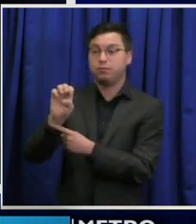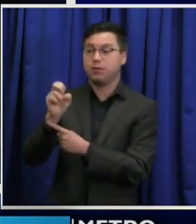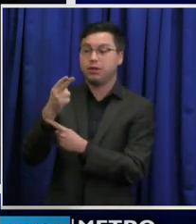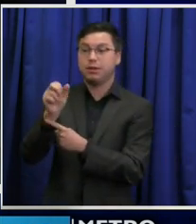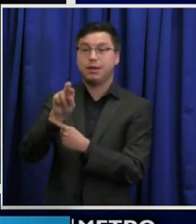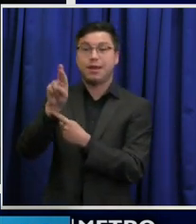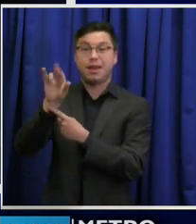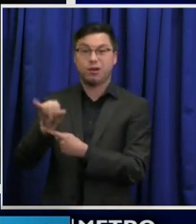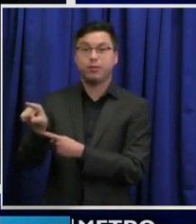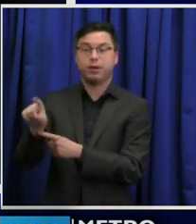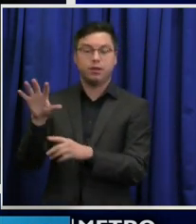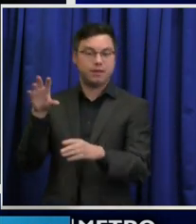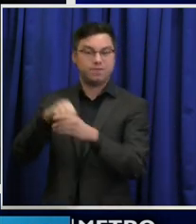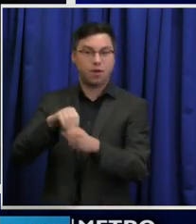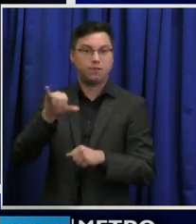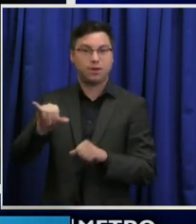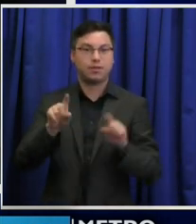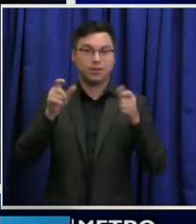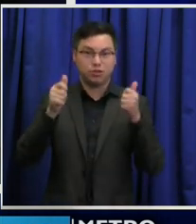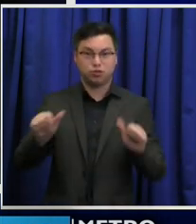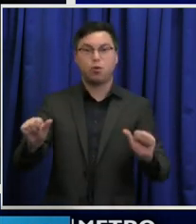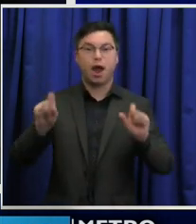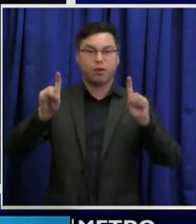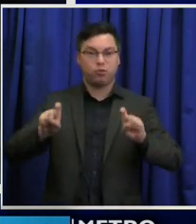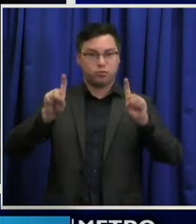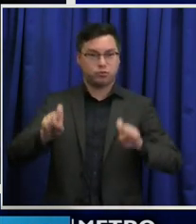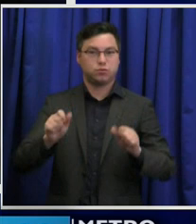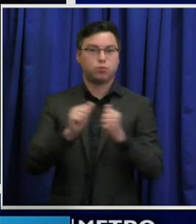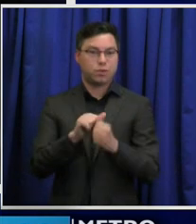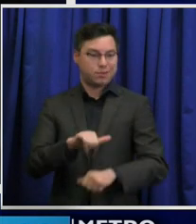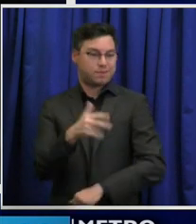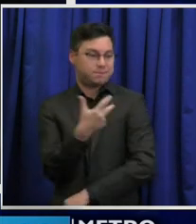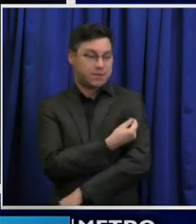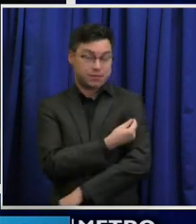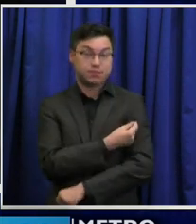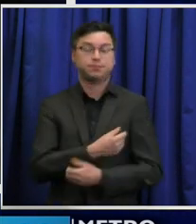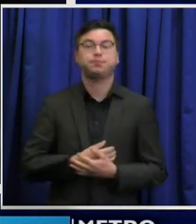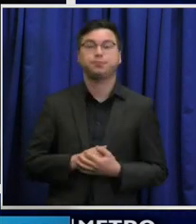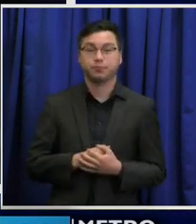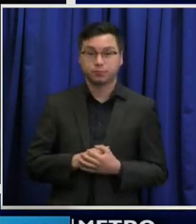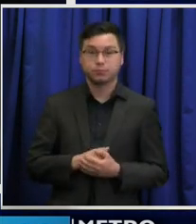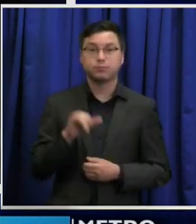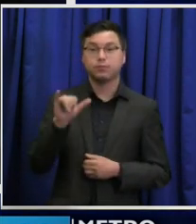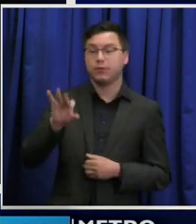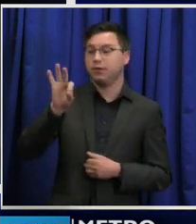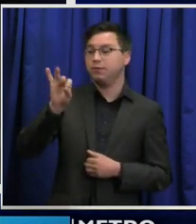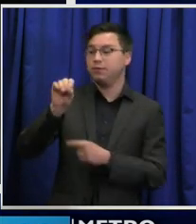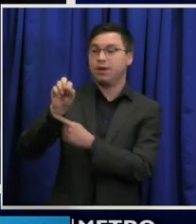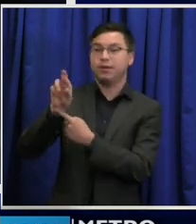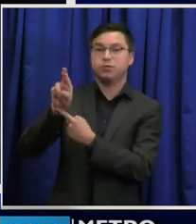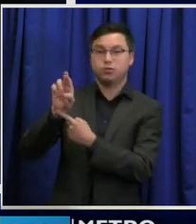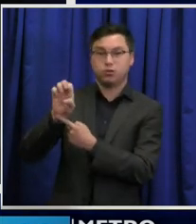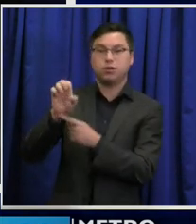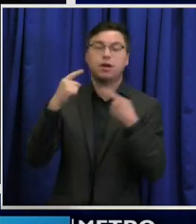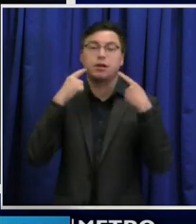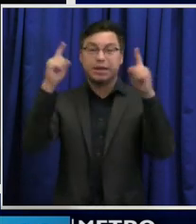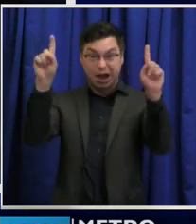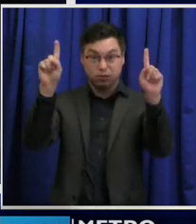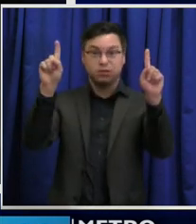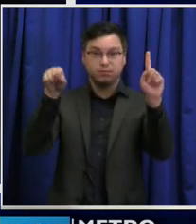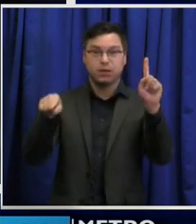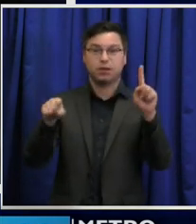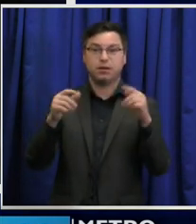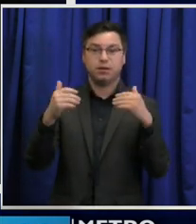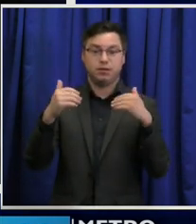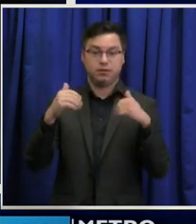clinical vaccine trials here in Nashville. The Pfizer announcement gives a timetable for the beginning of